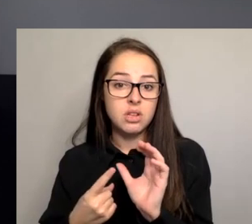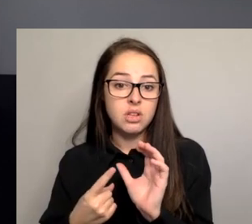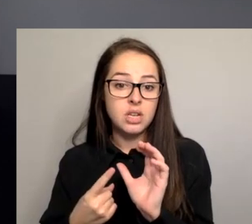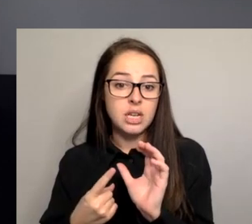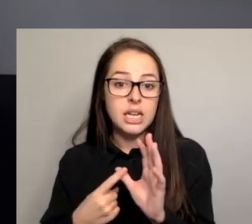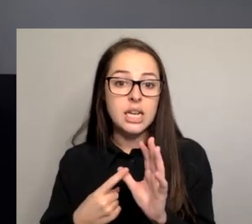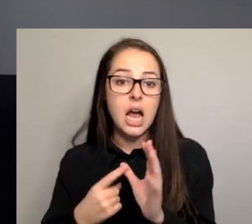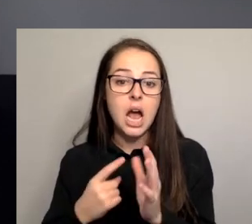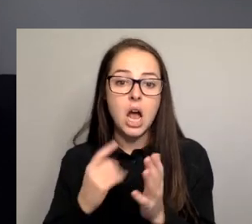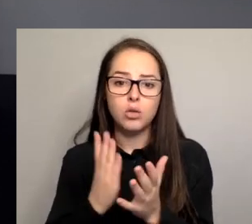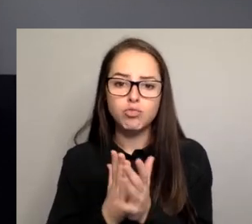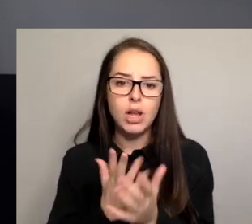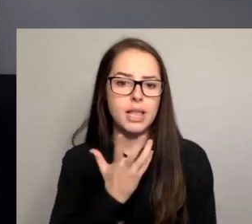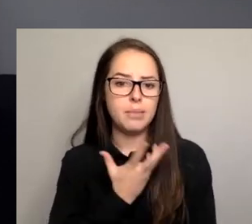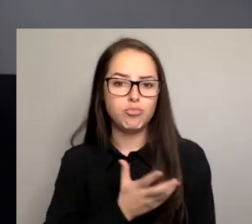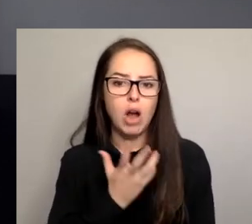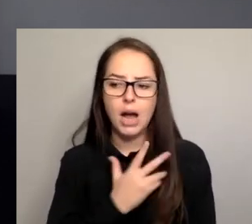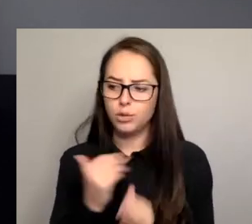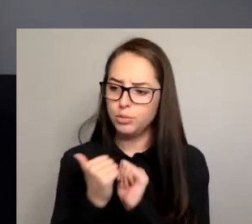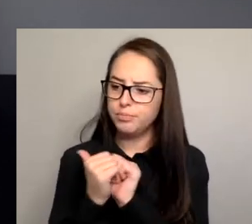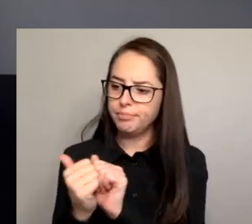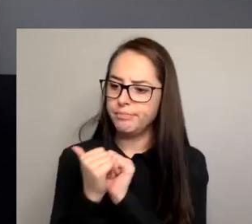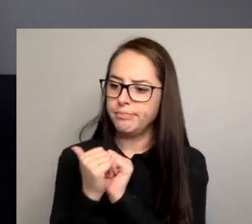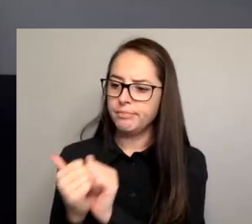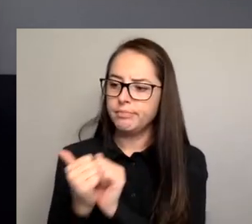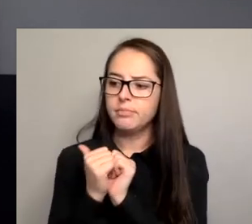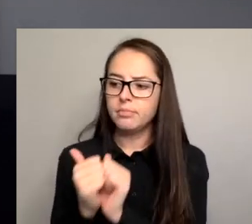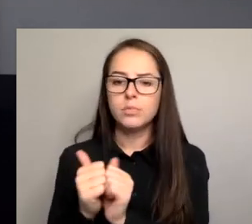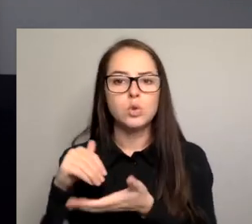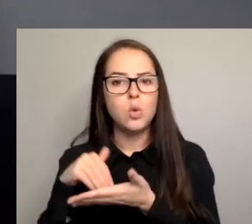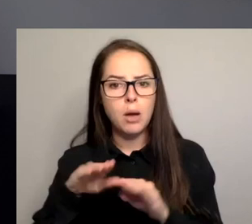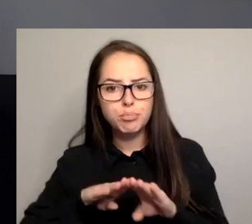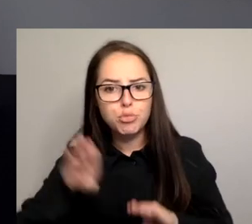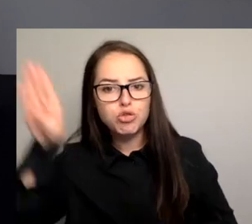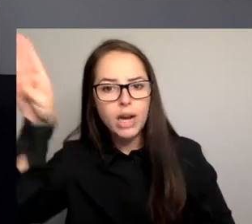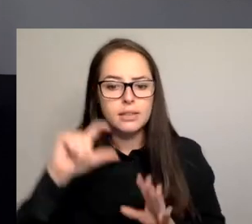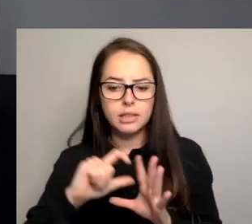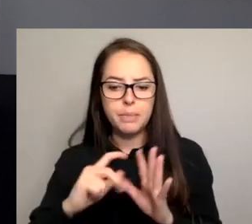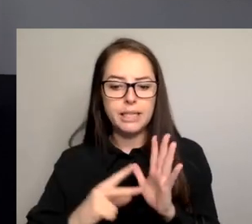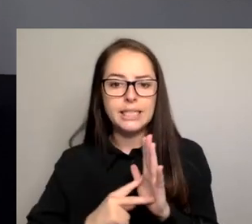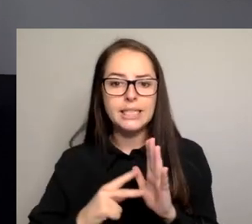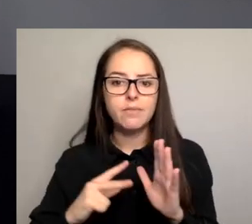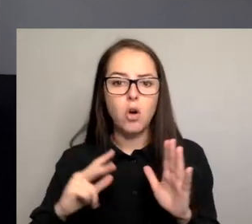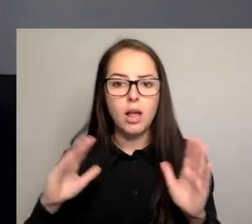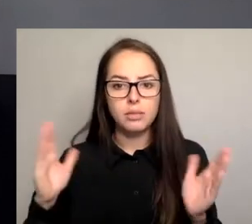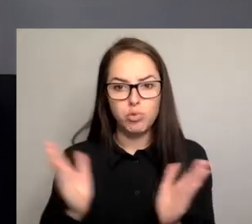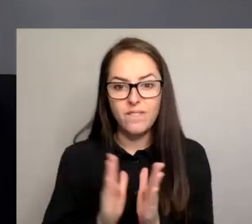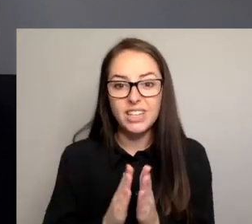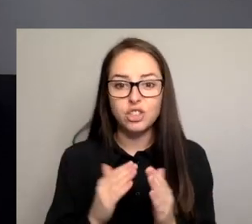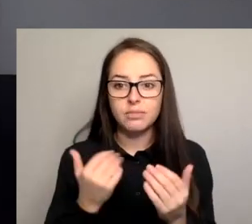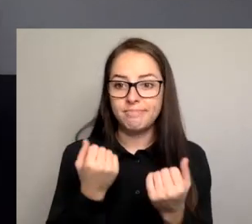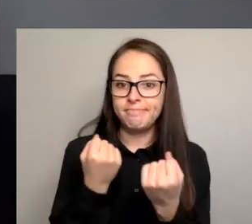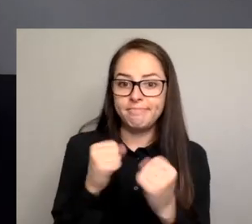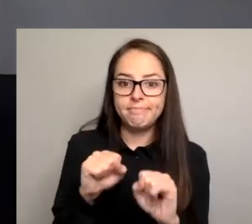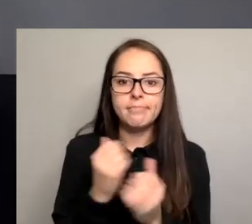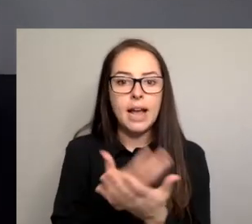watch to seek funding to help councils progress domestic violence prevention measures because we know